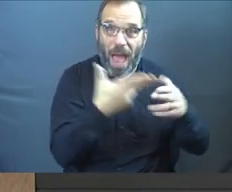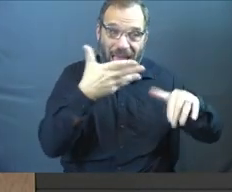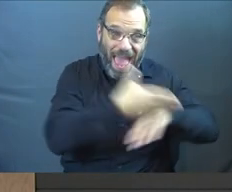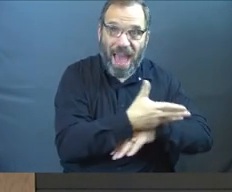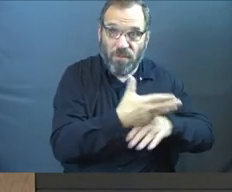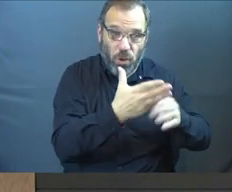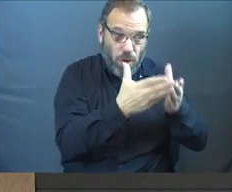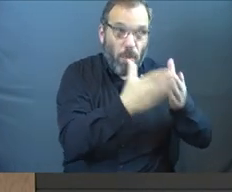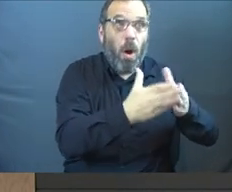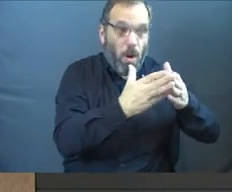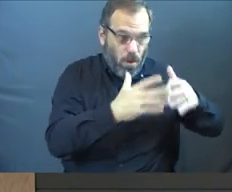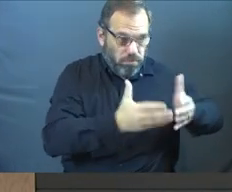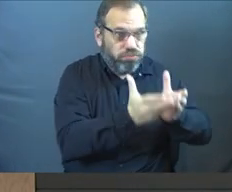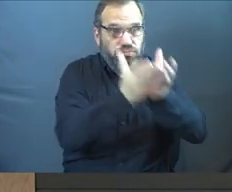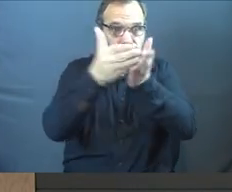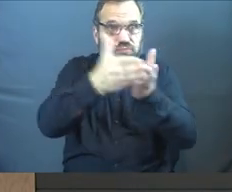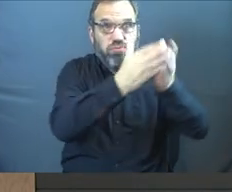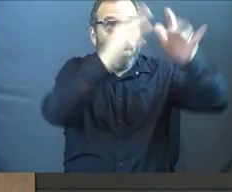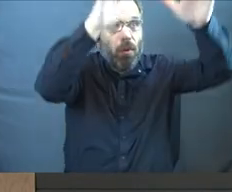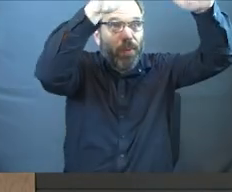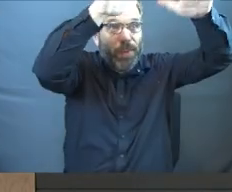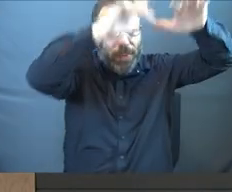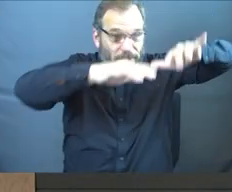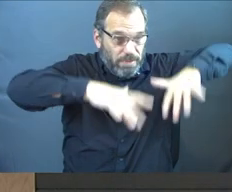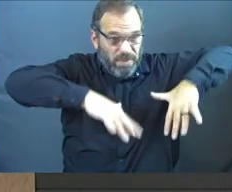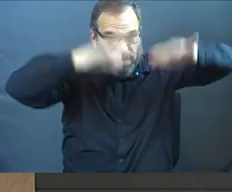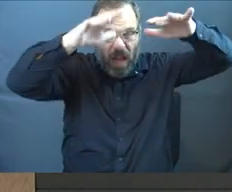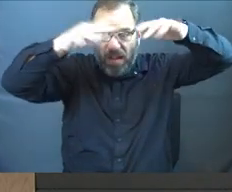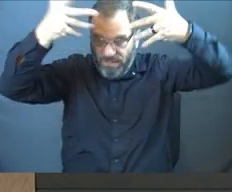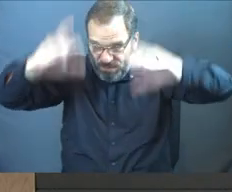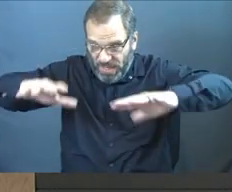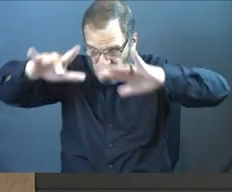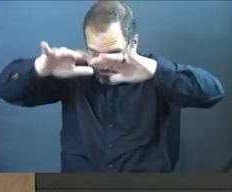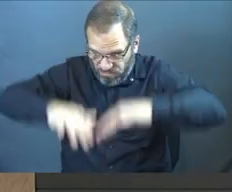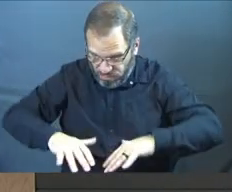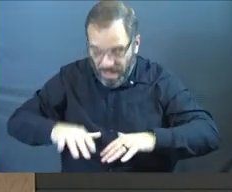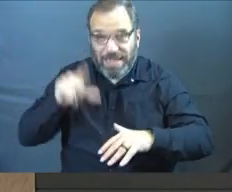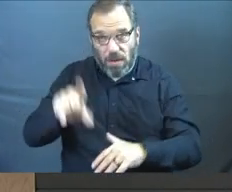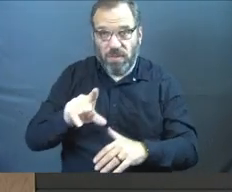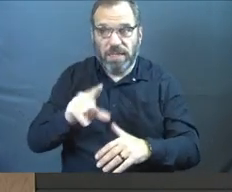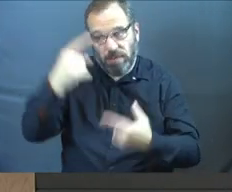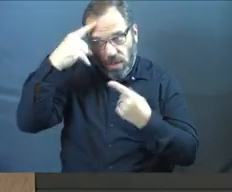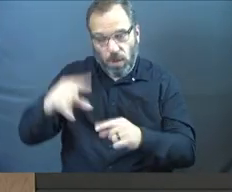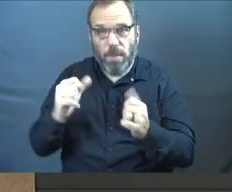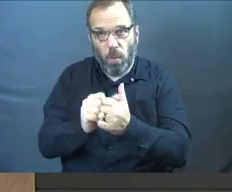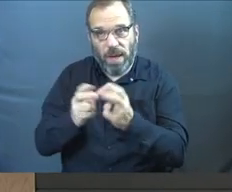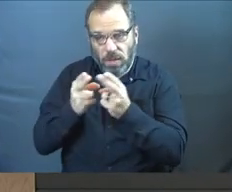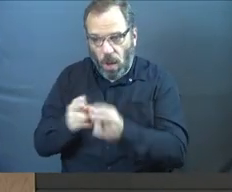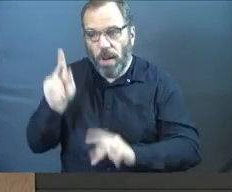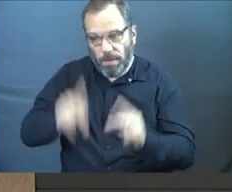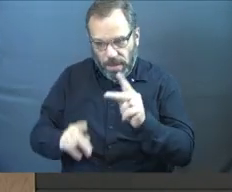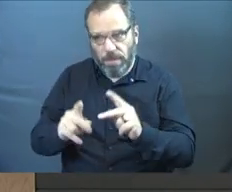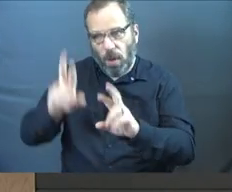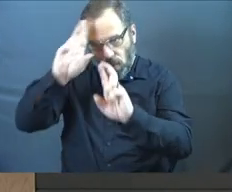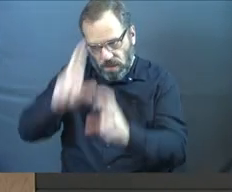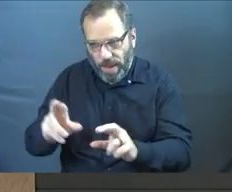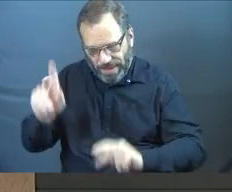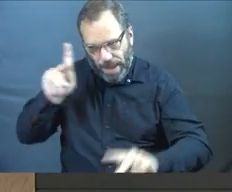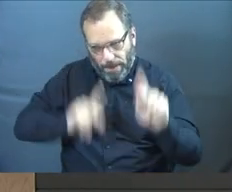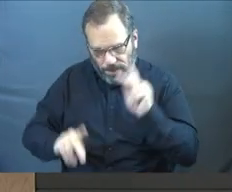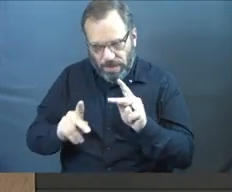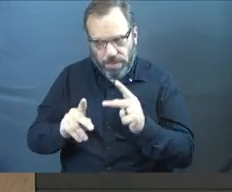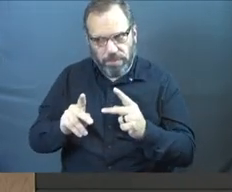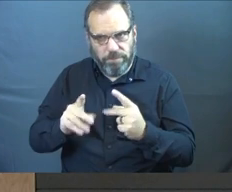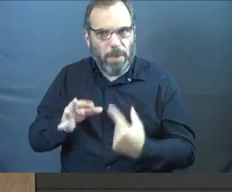the rainbow went in the sky and all that wonderful stuff. God says this as part of the agreement with Noah. He says, people have to treat human